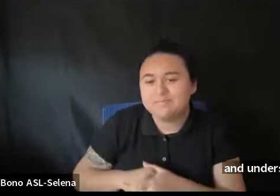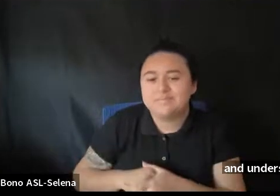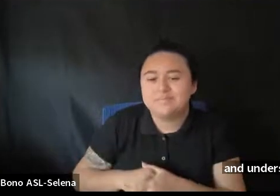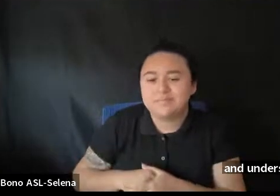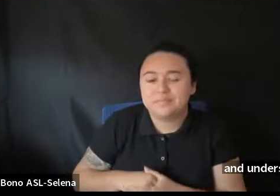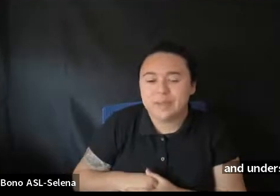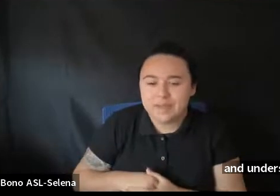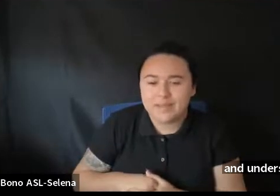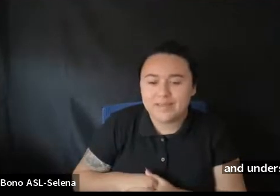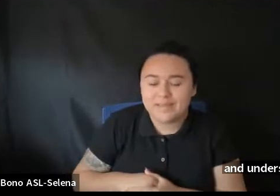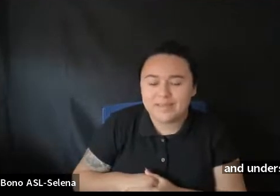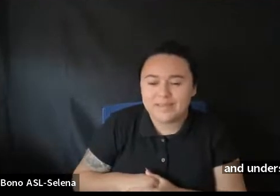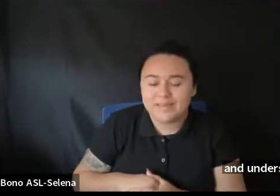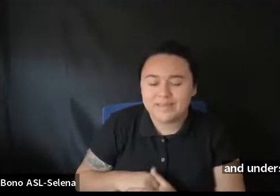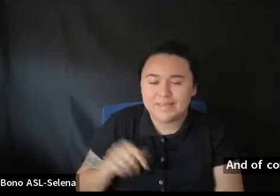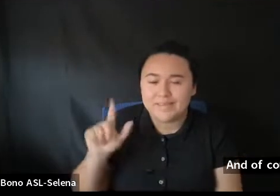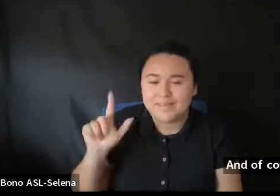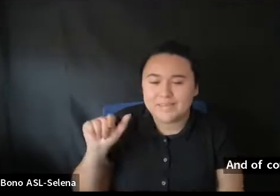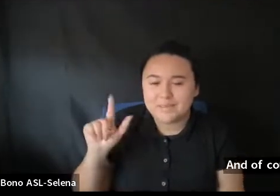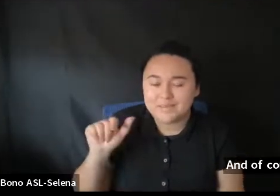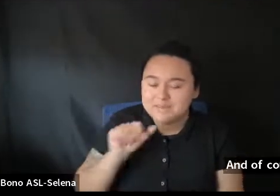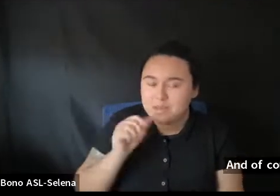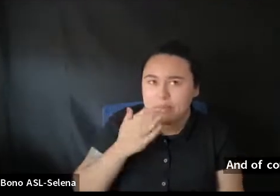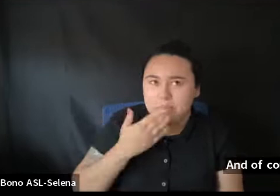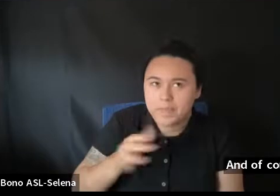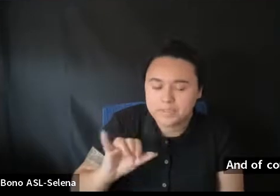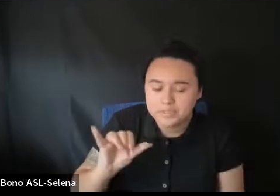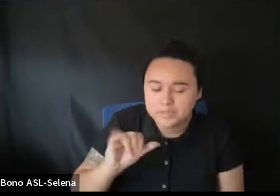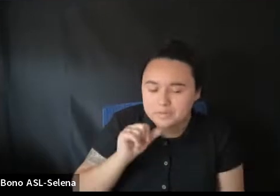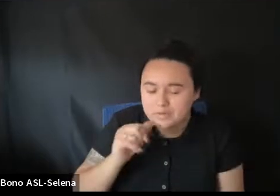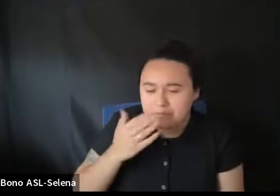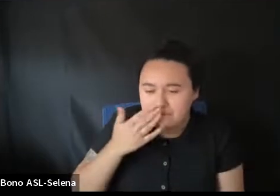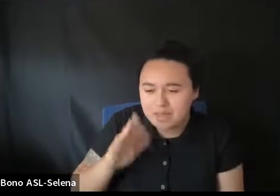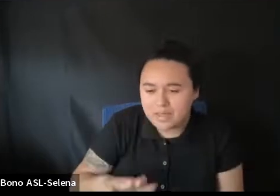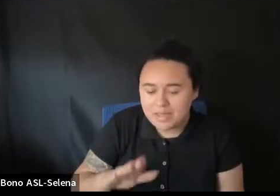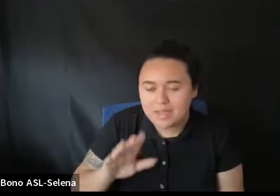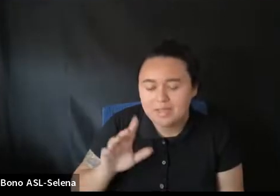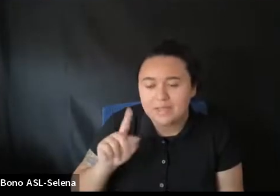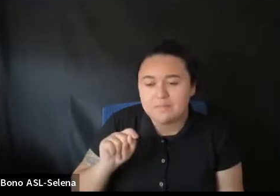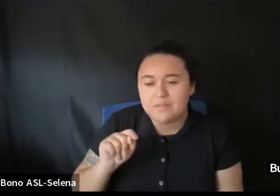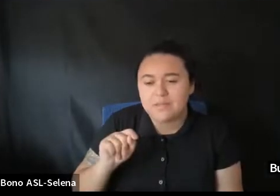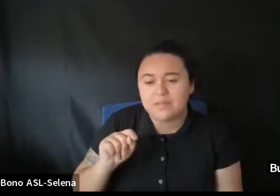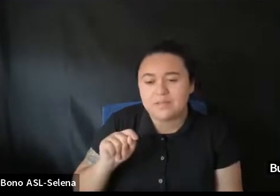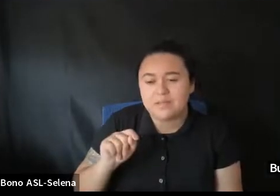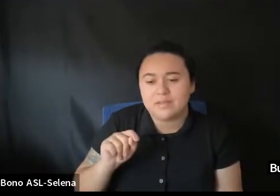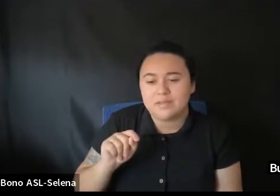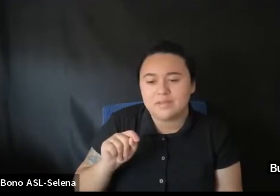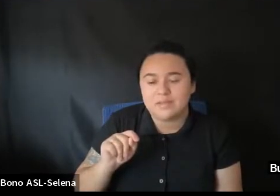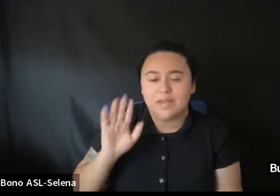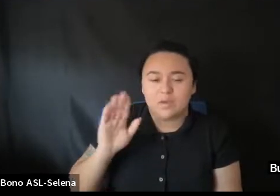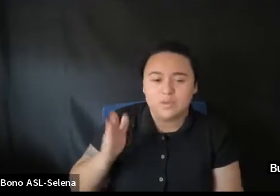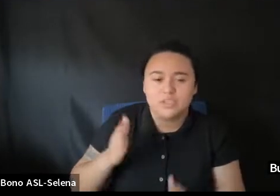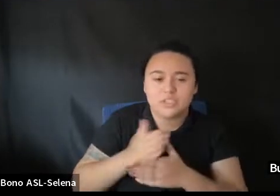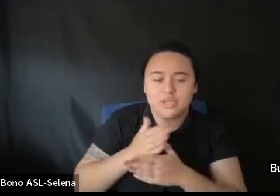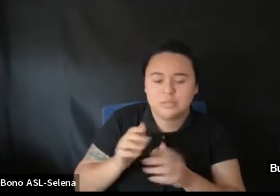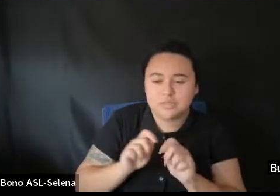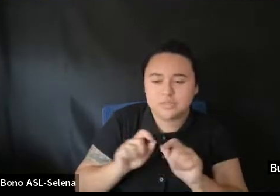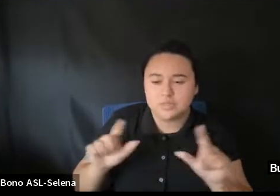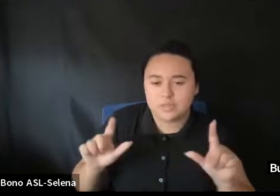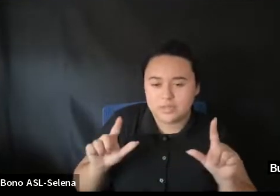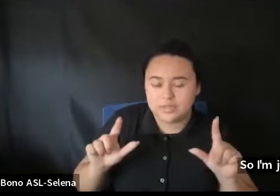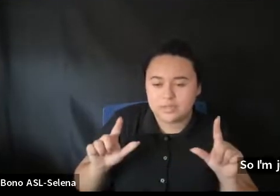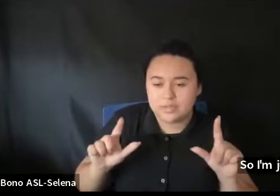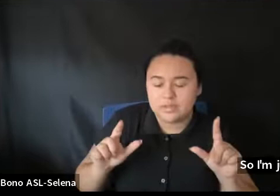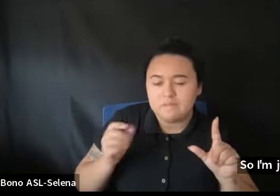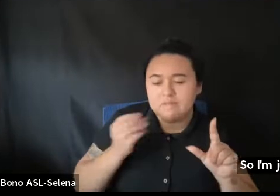Um. Louisiana isn't bad either. Uh. So I'm just going to. Turn on the. Share my screen here. I have. A